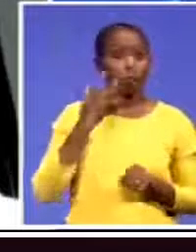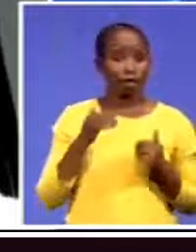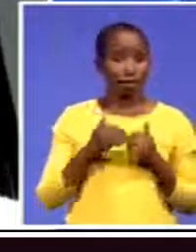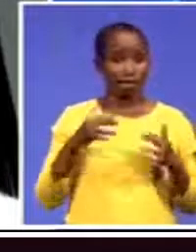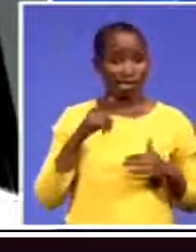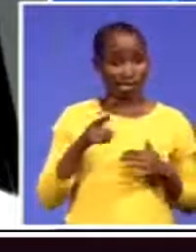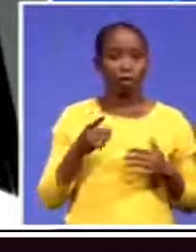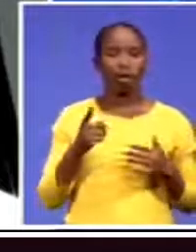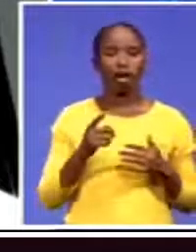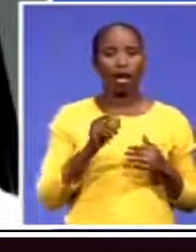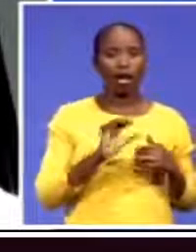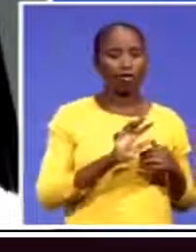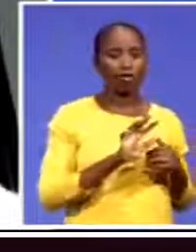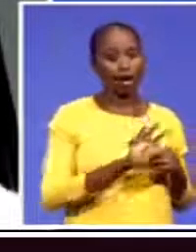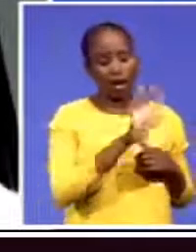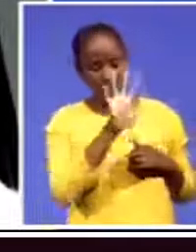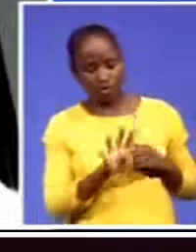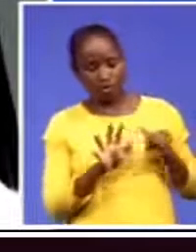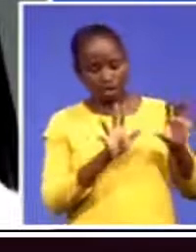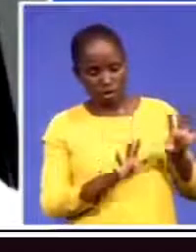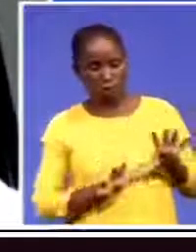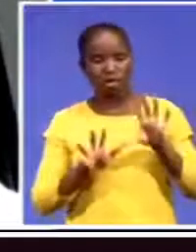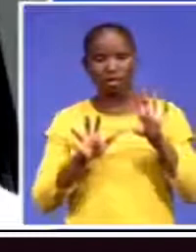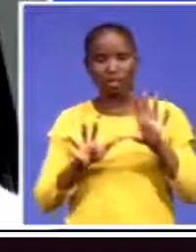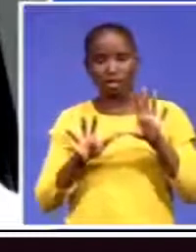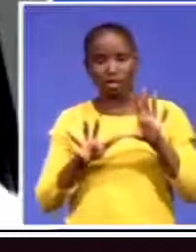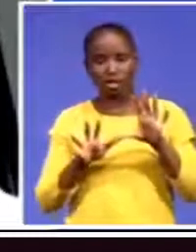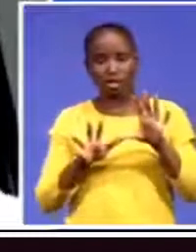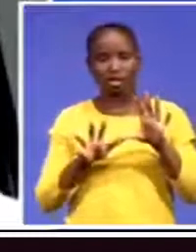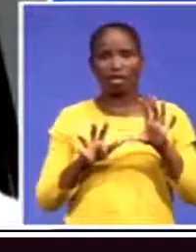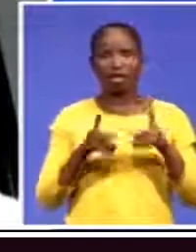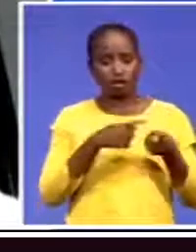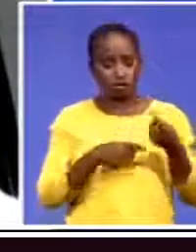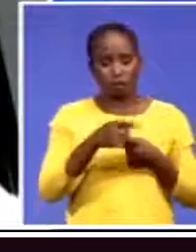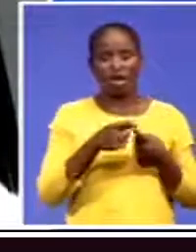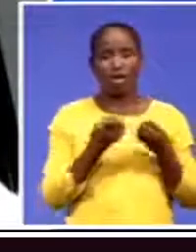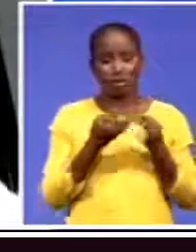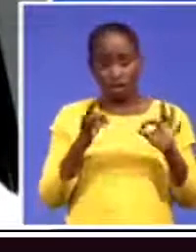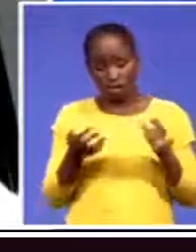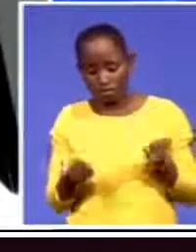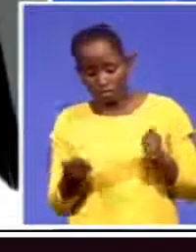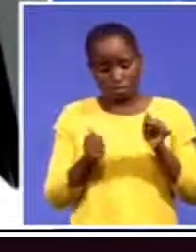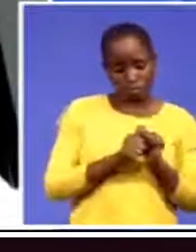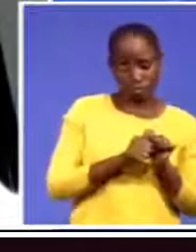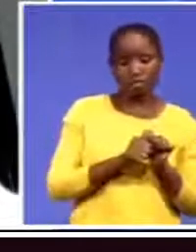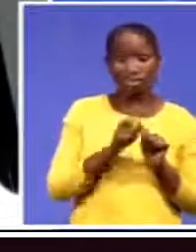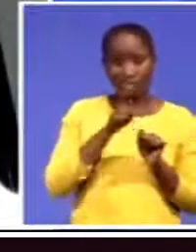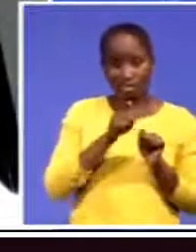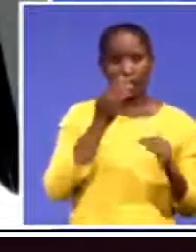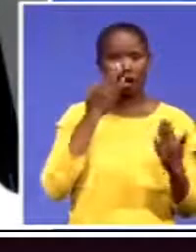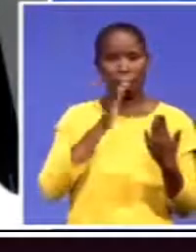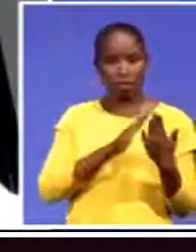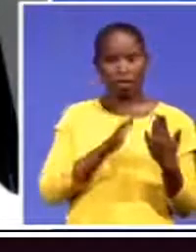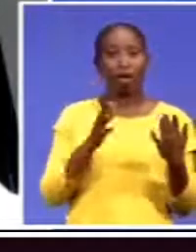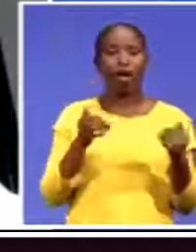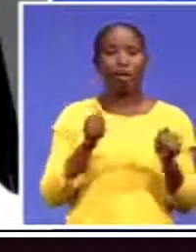Trade Area, which basically goes to show that, you know, with this particular approach, with this type of partnership, efficiencies created at the border can